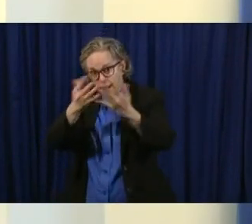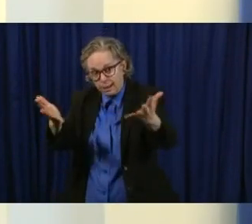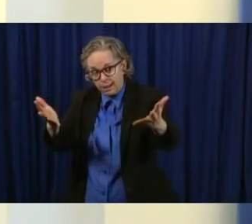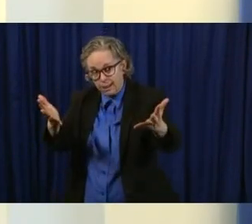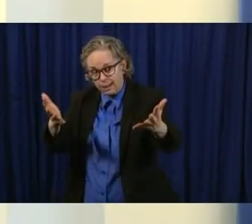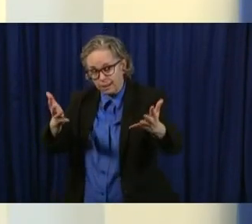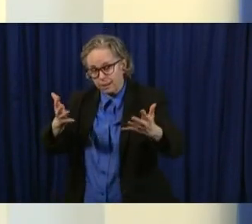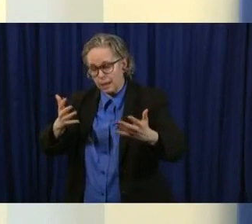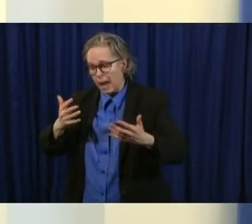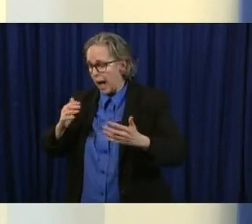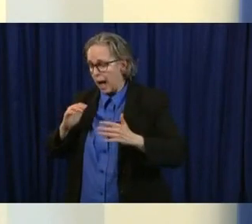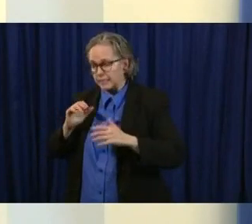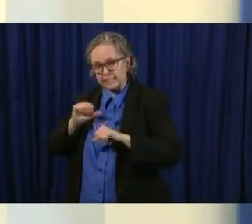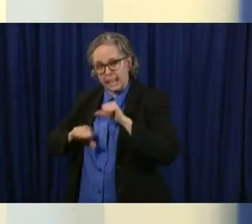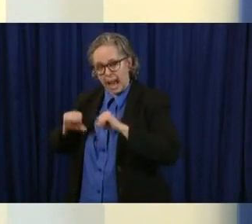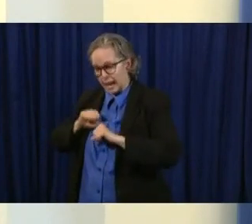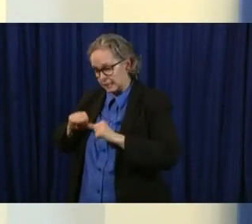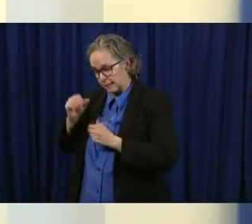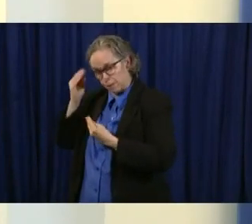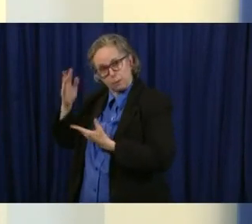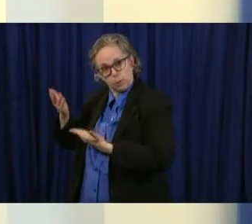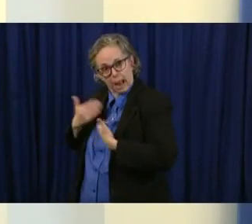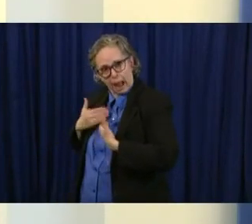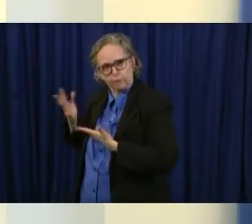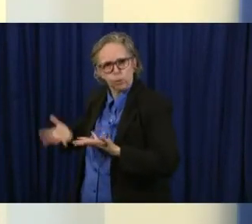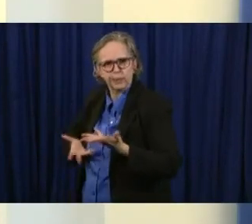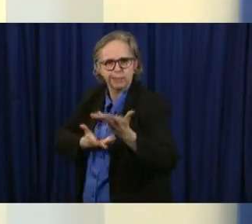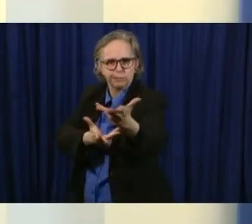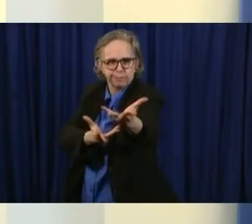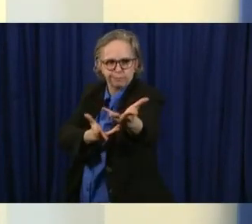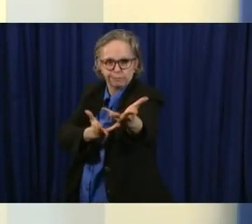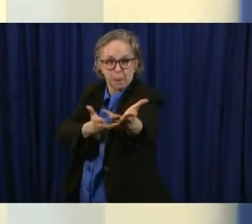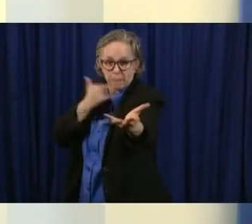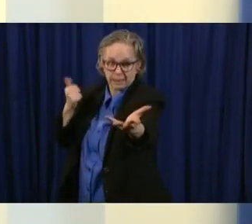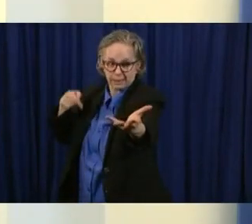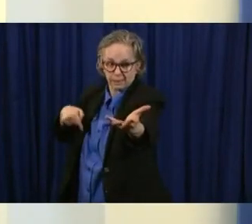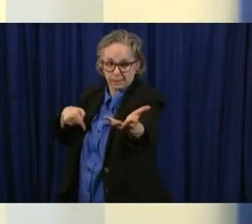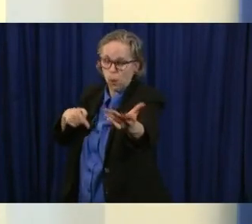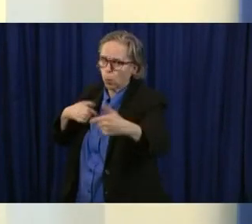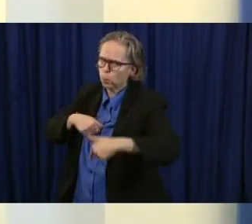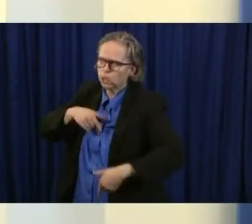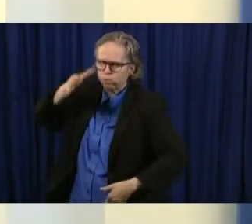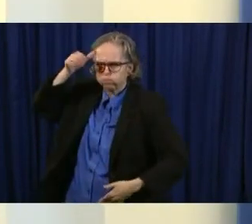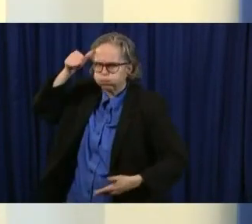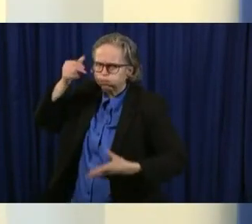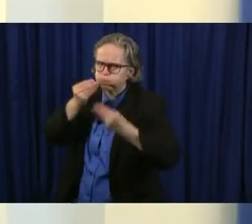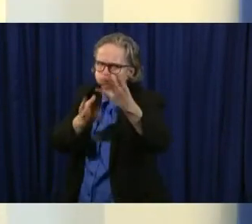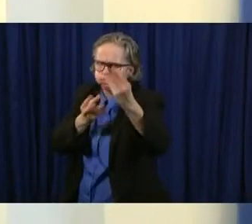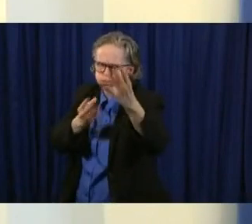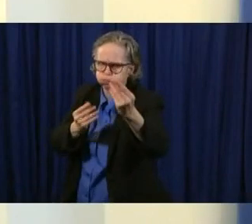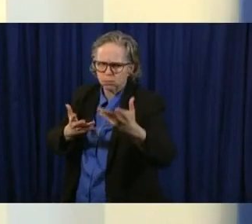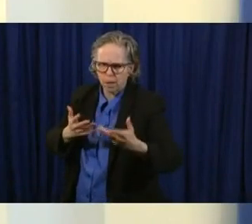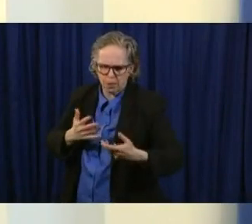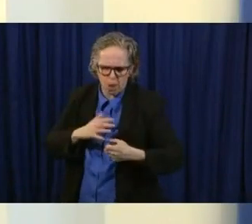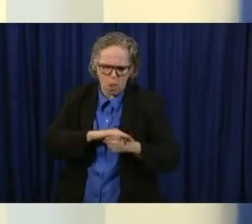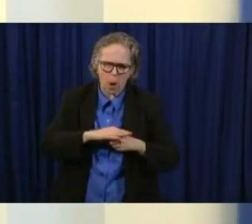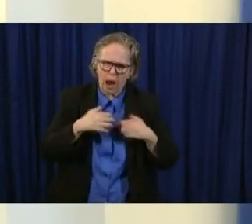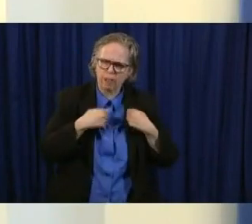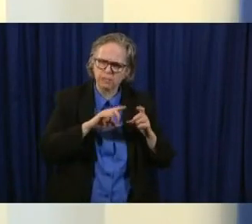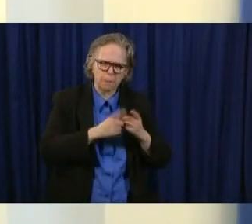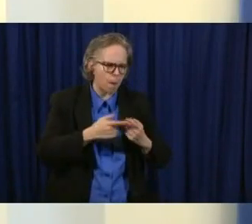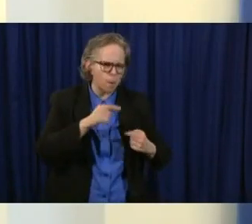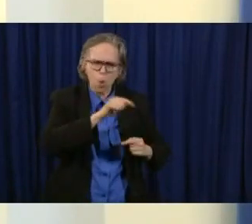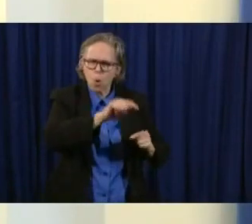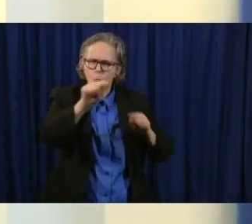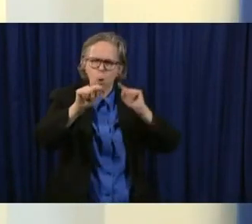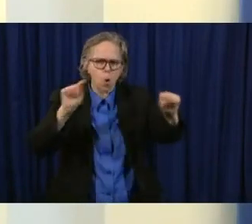and we're very determined i can tell you that local health departments are doubling down the governor was on the call with them today we